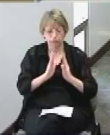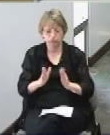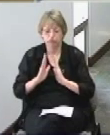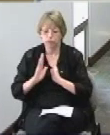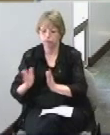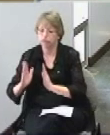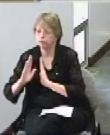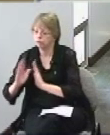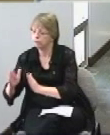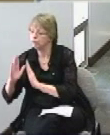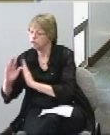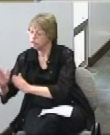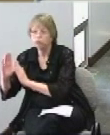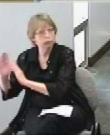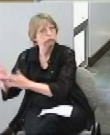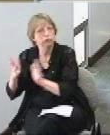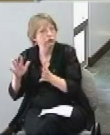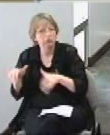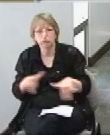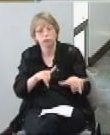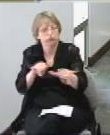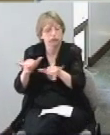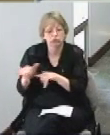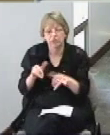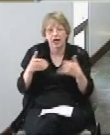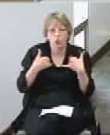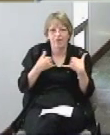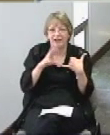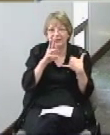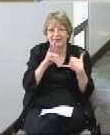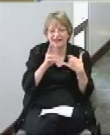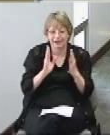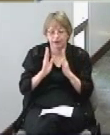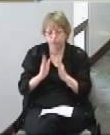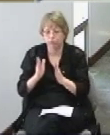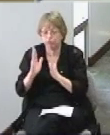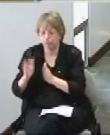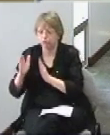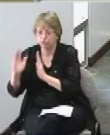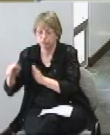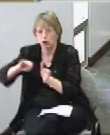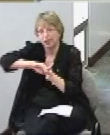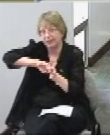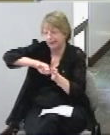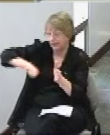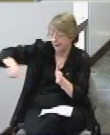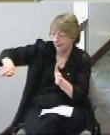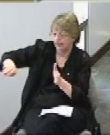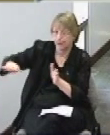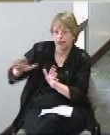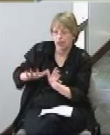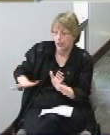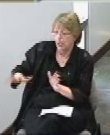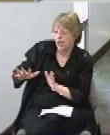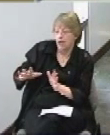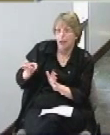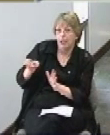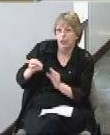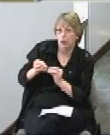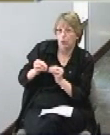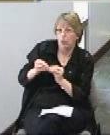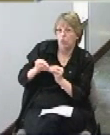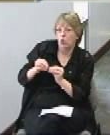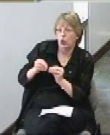conventional bowling alley then we're going to have six lanes in a completely separate area that is a little more secluded